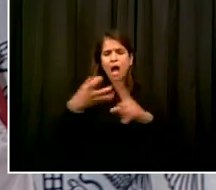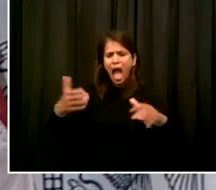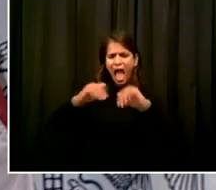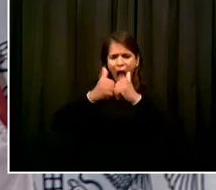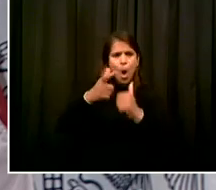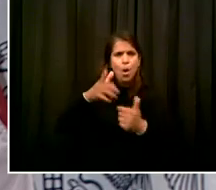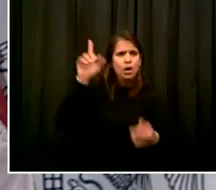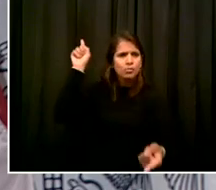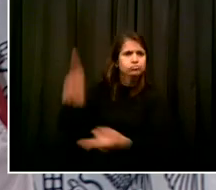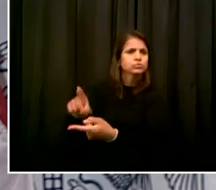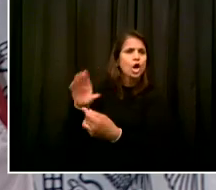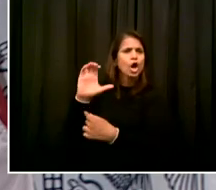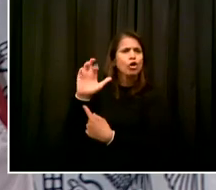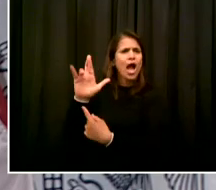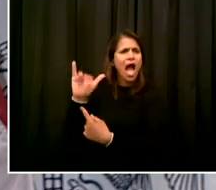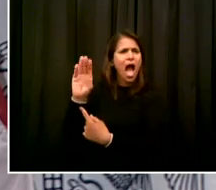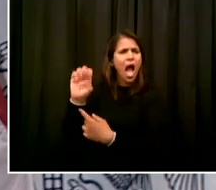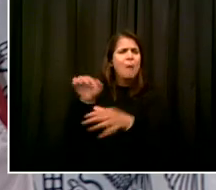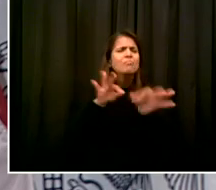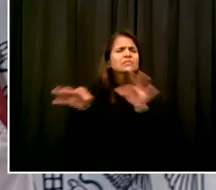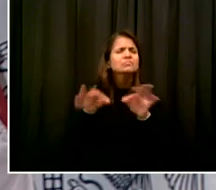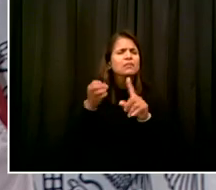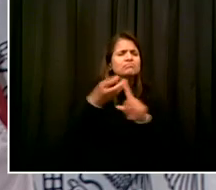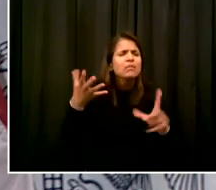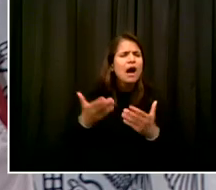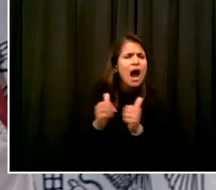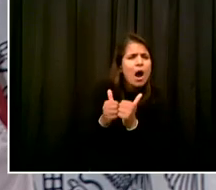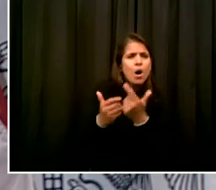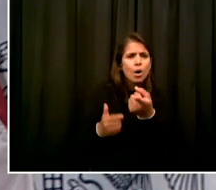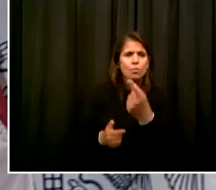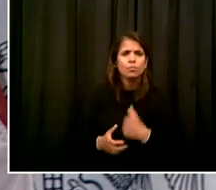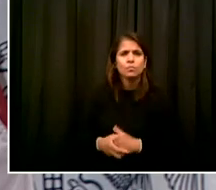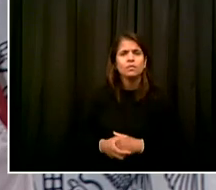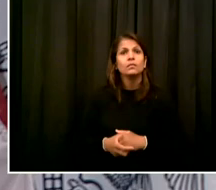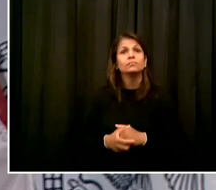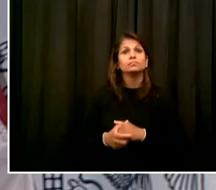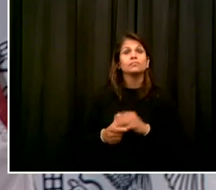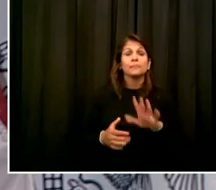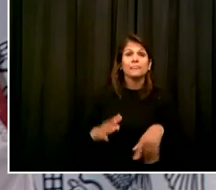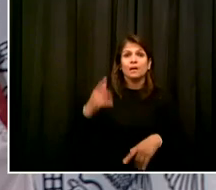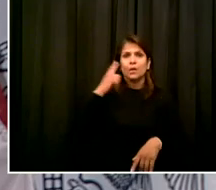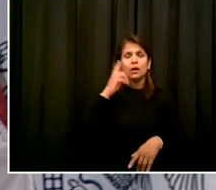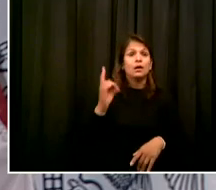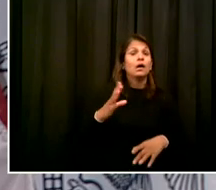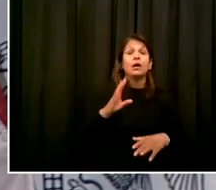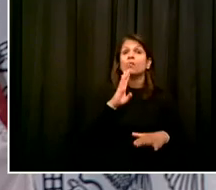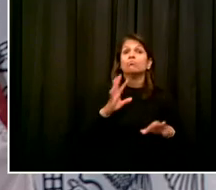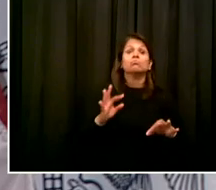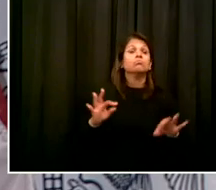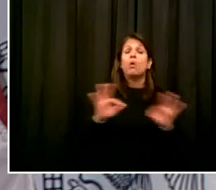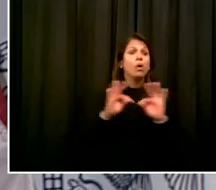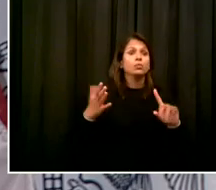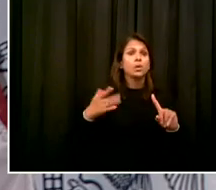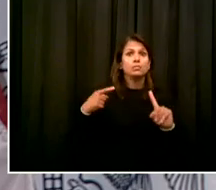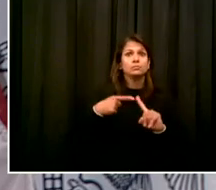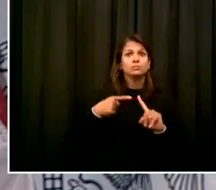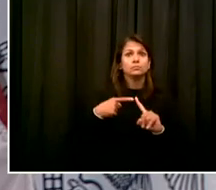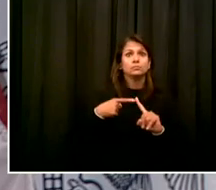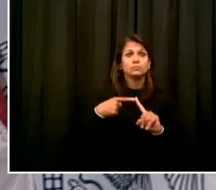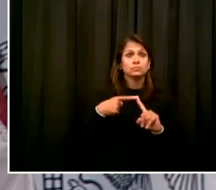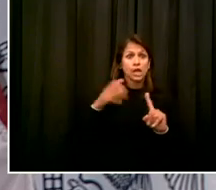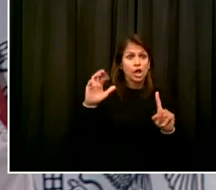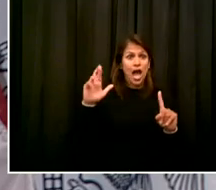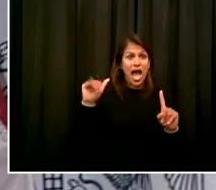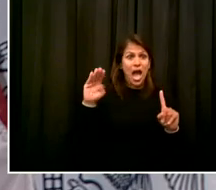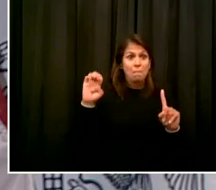spectrum. I think, first of all, one of the most crucial ways to address the crime situation have been to keep fighting back the disease. We